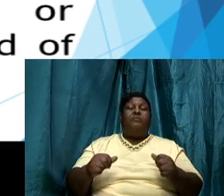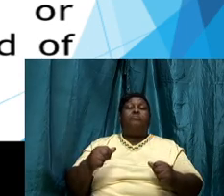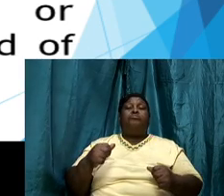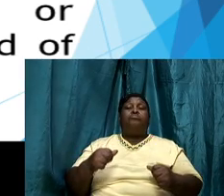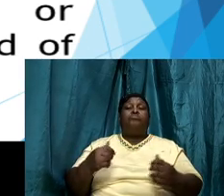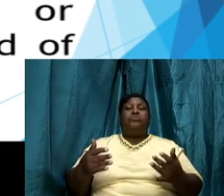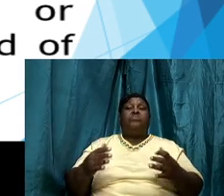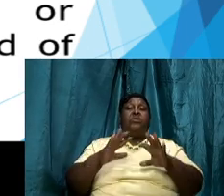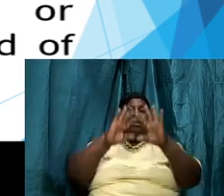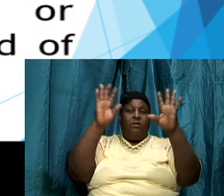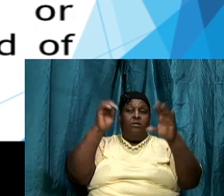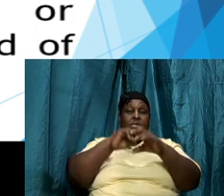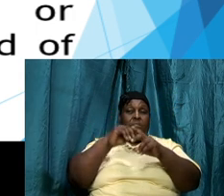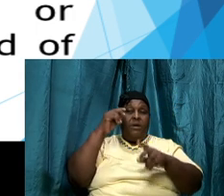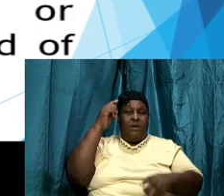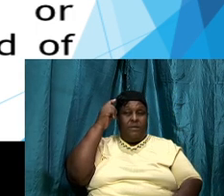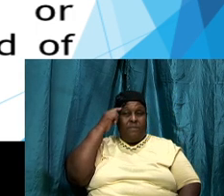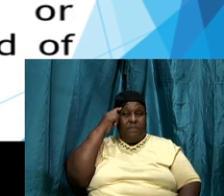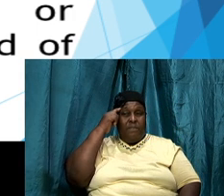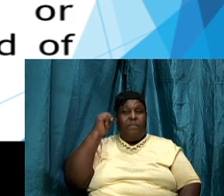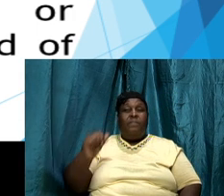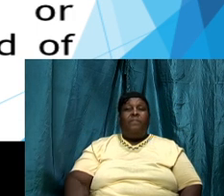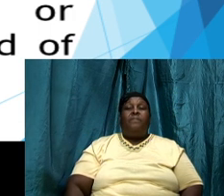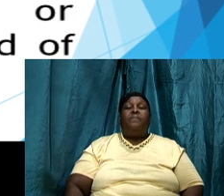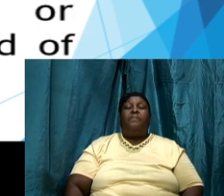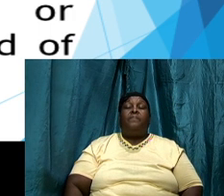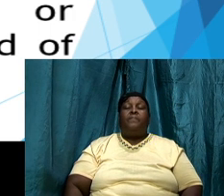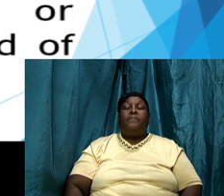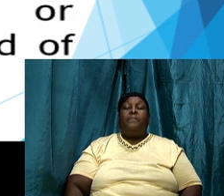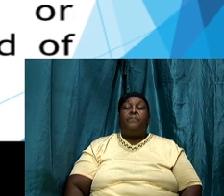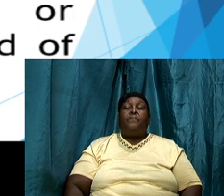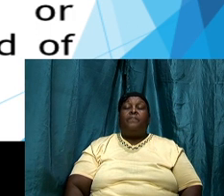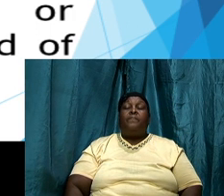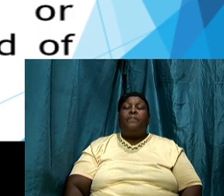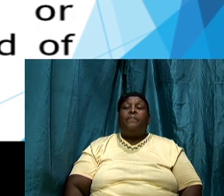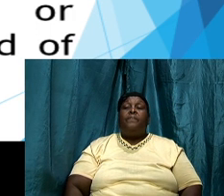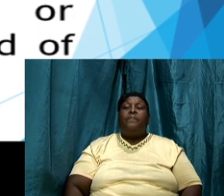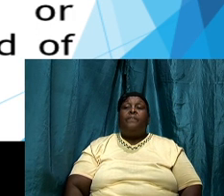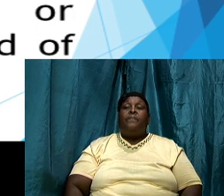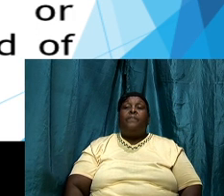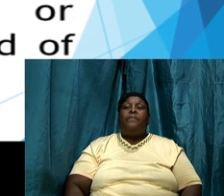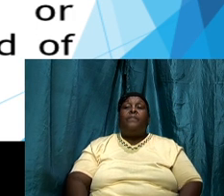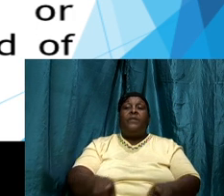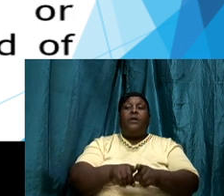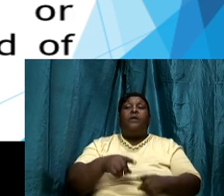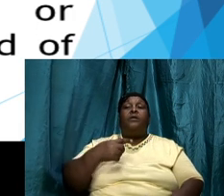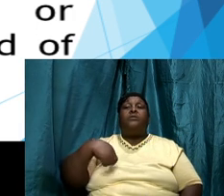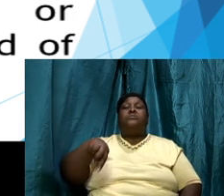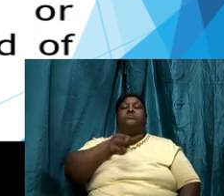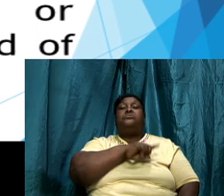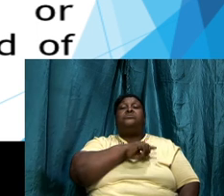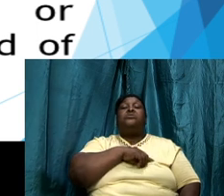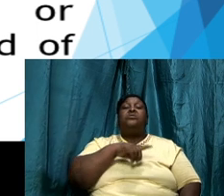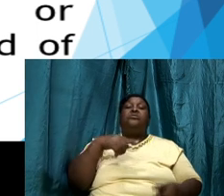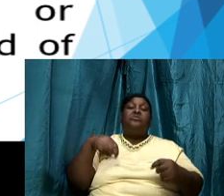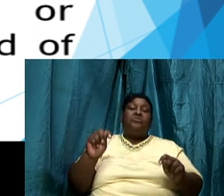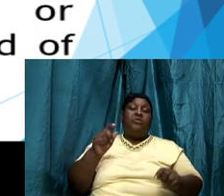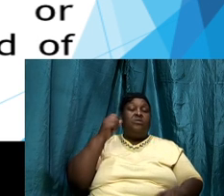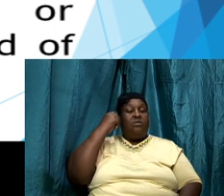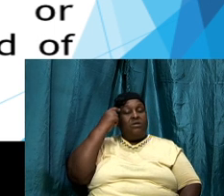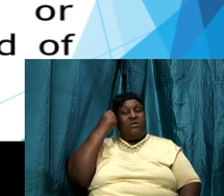in our minds we can be clear in our minds as we try to